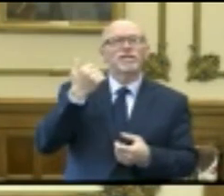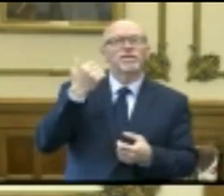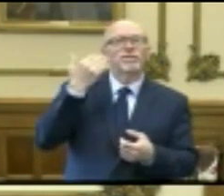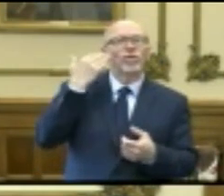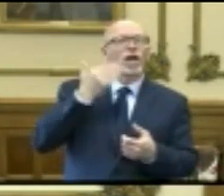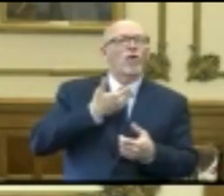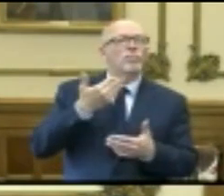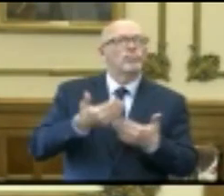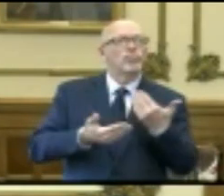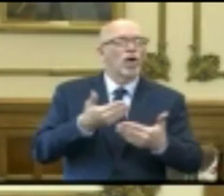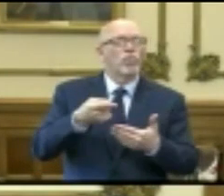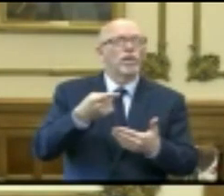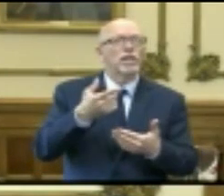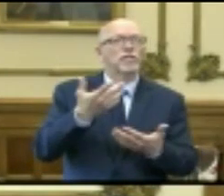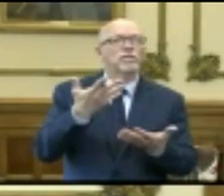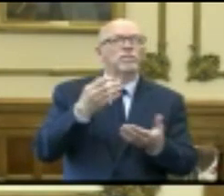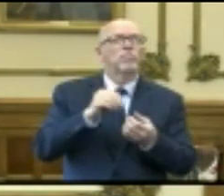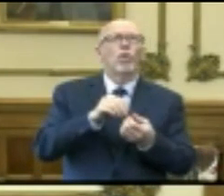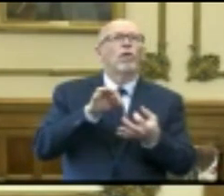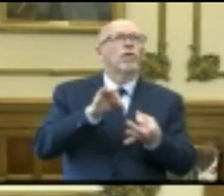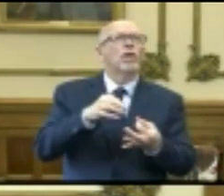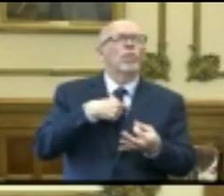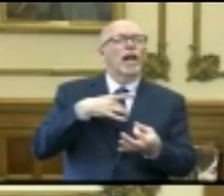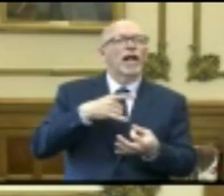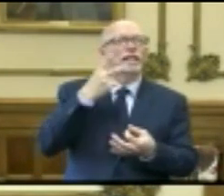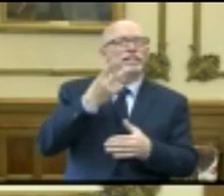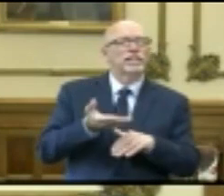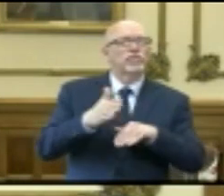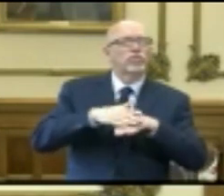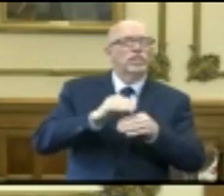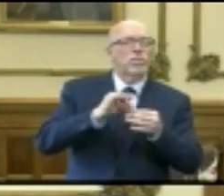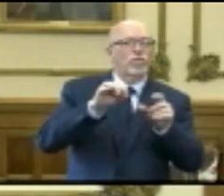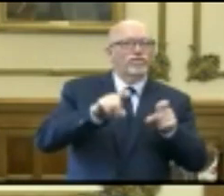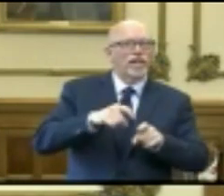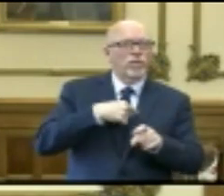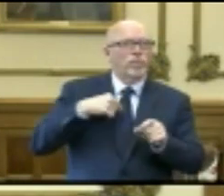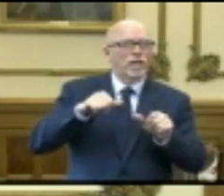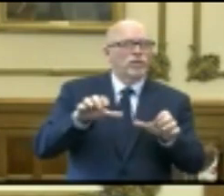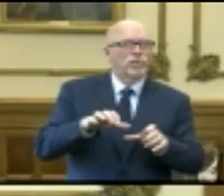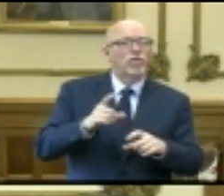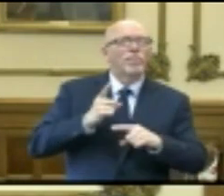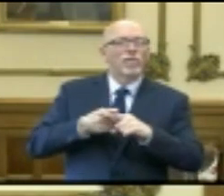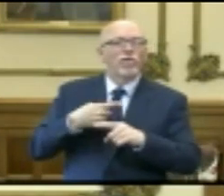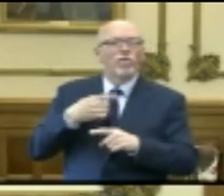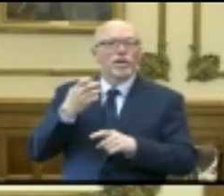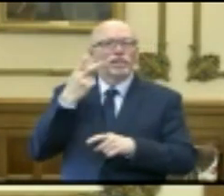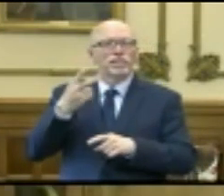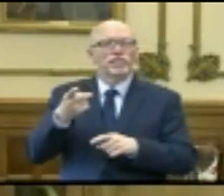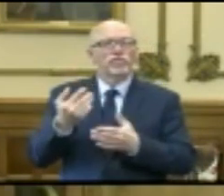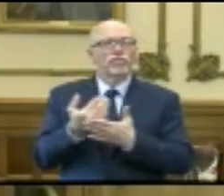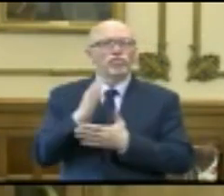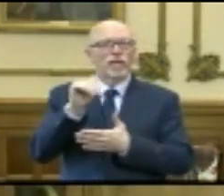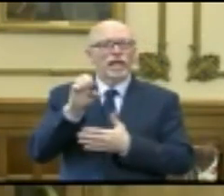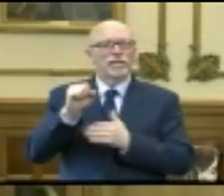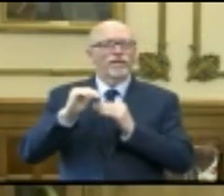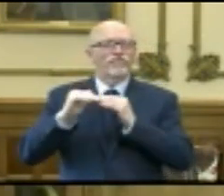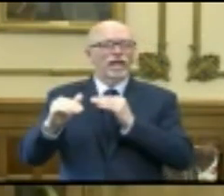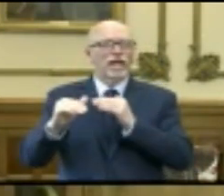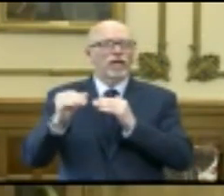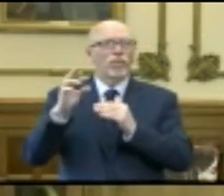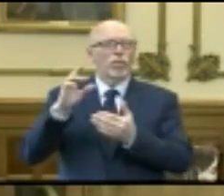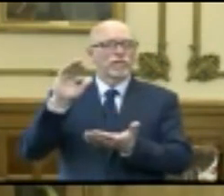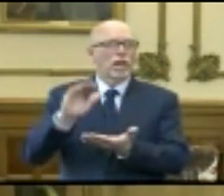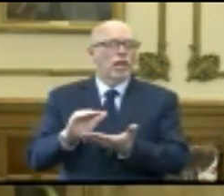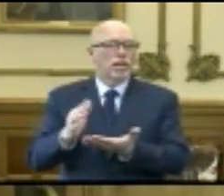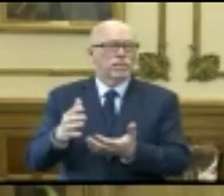progress, ideally, we'll want to see an increase in the number of tests that we're able to do while seeing new cases stay flat or begin to